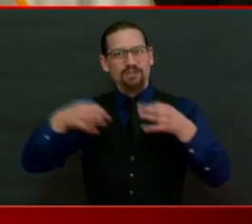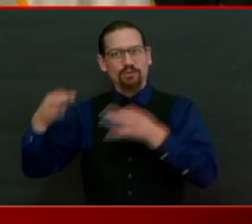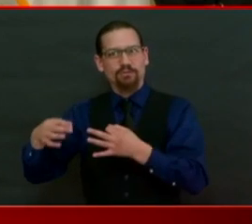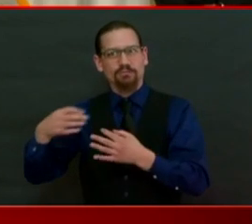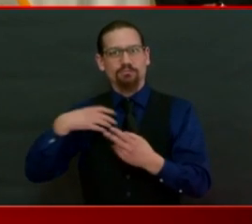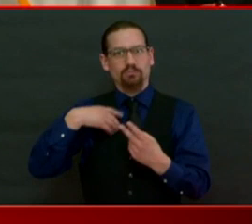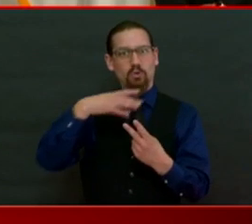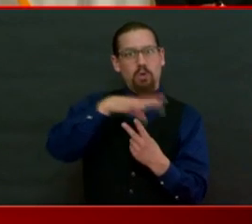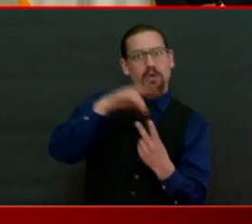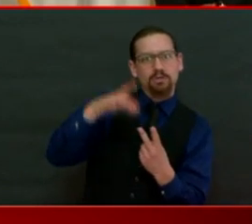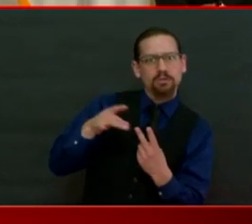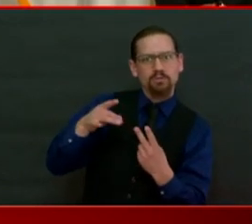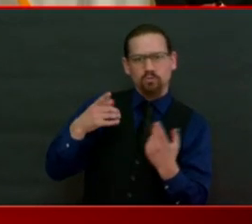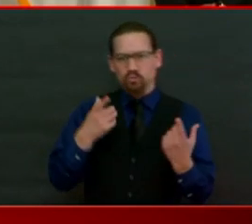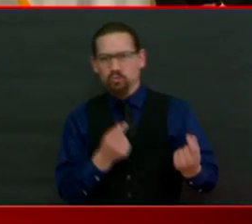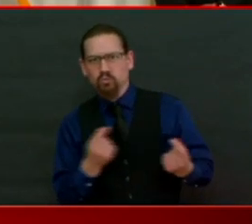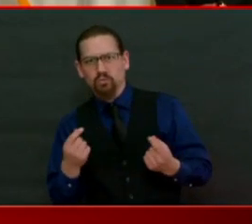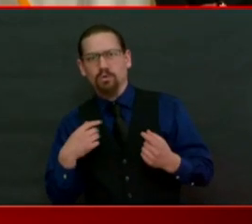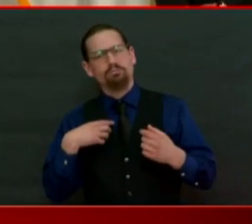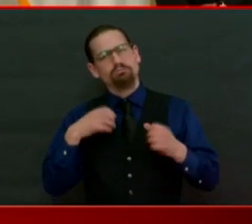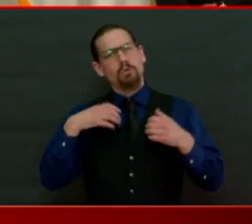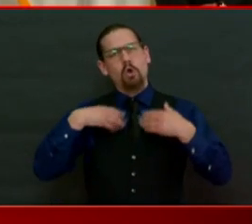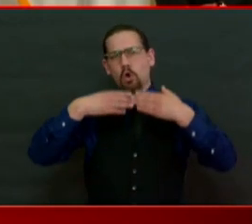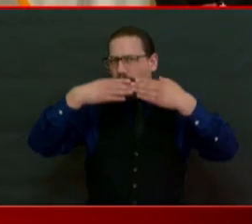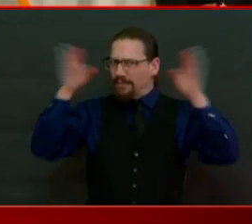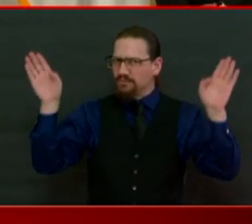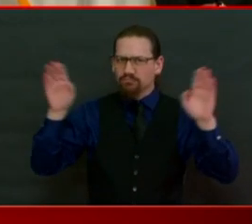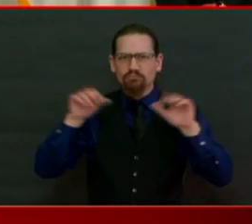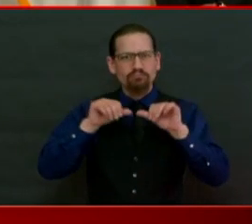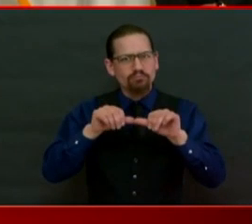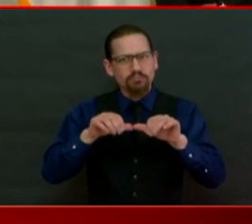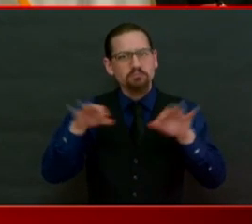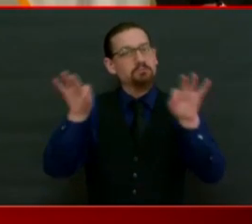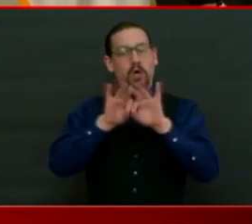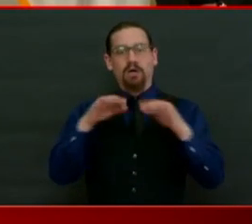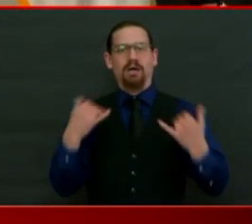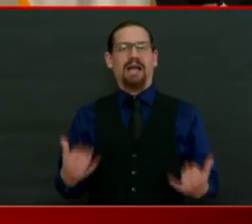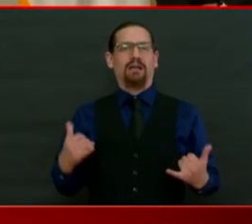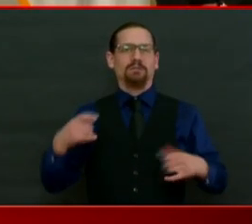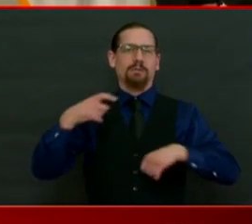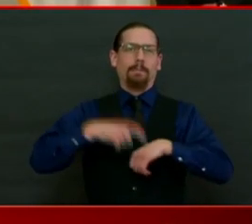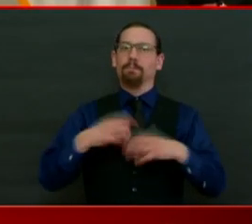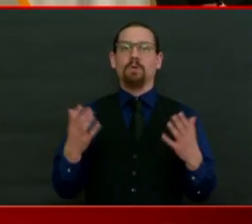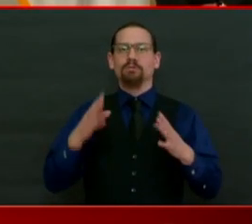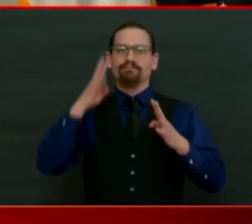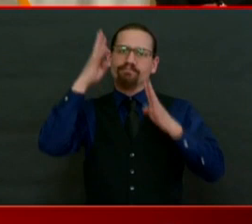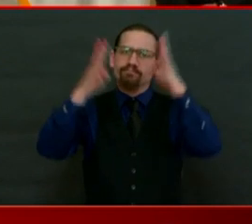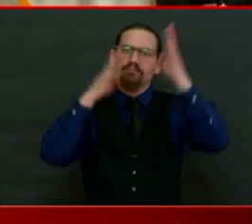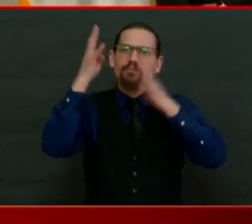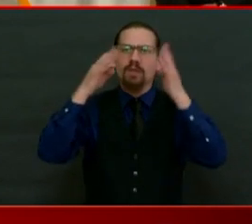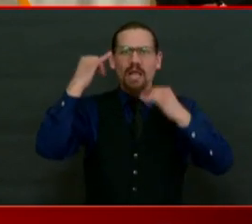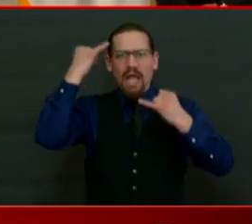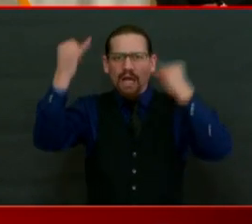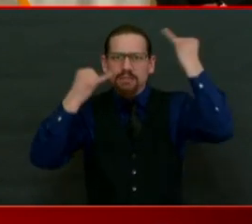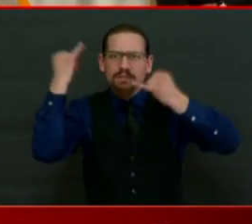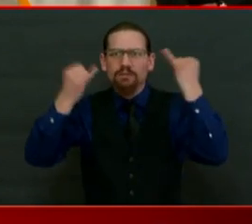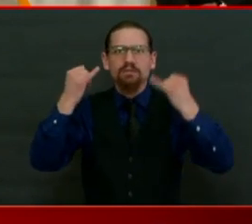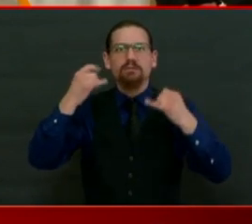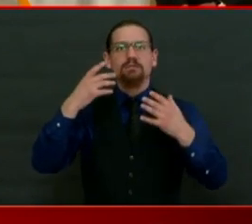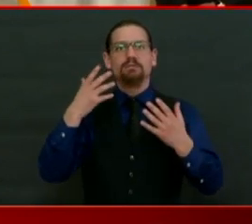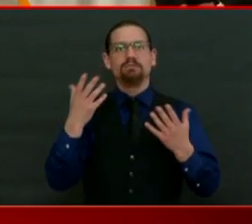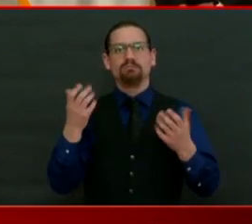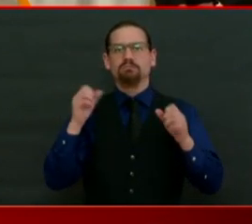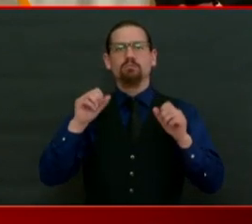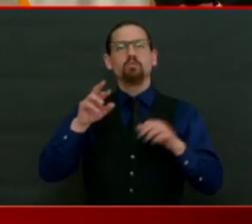with you. It's time to get creative and innovative and reform-minded and figure out how do we